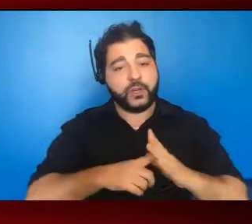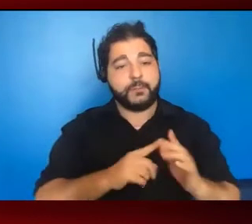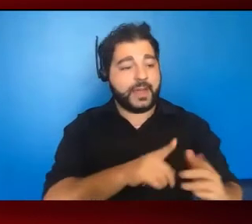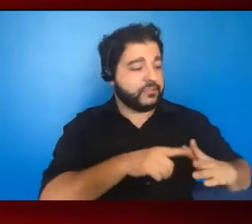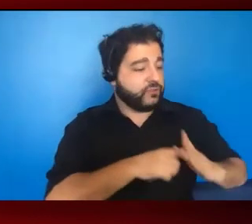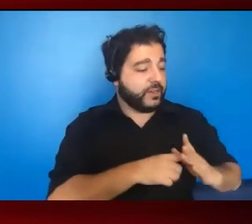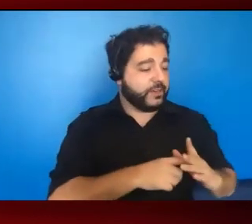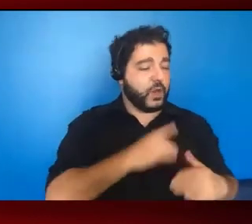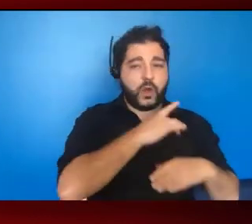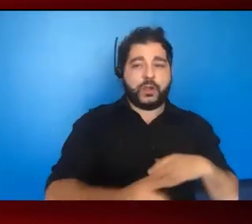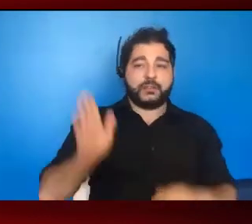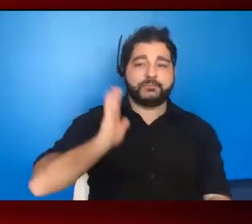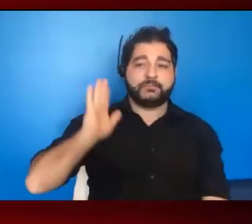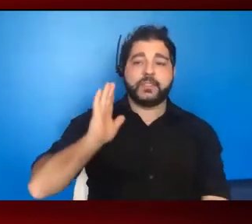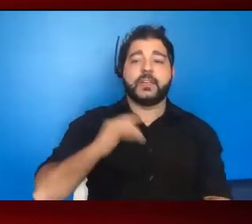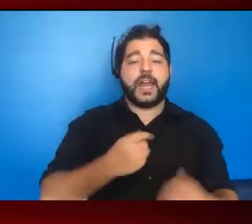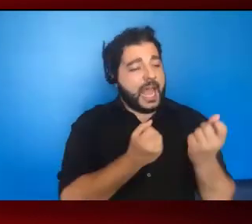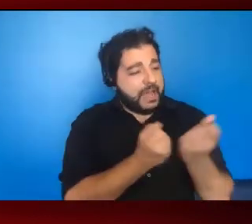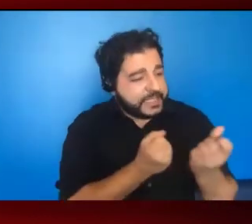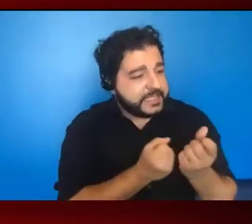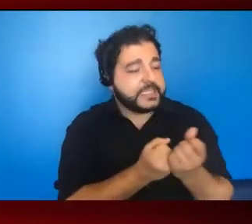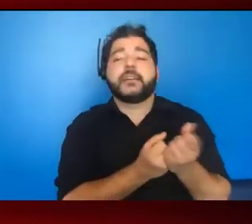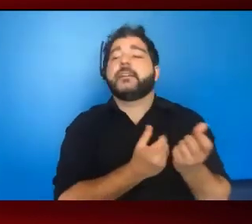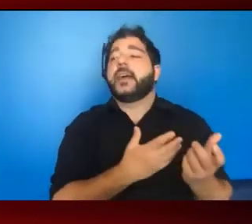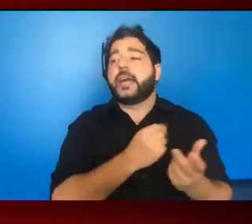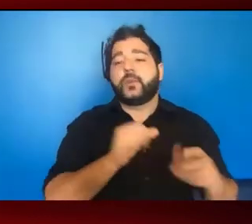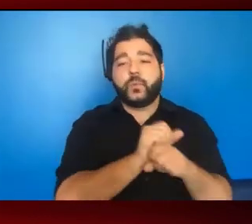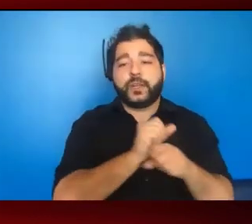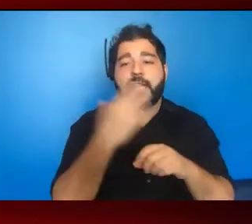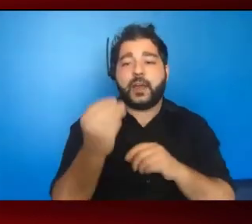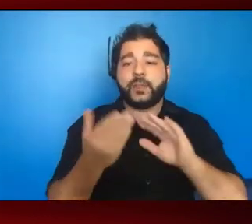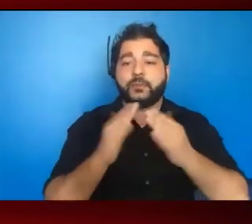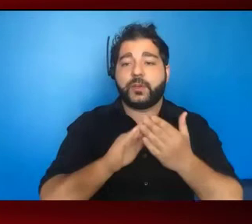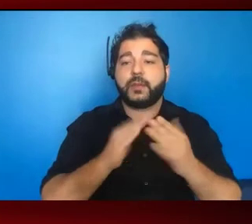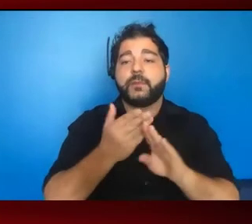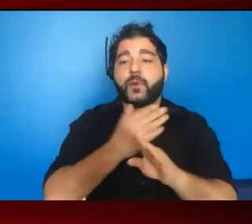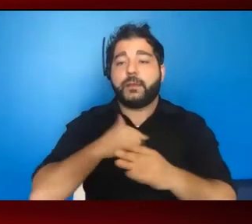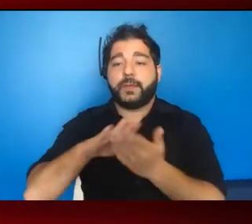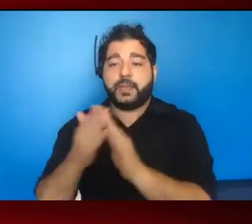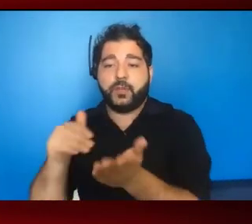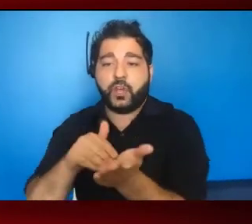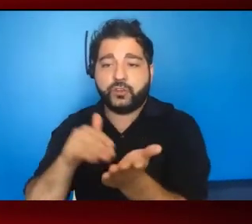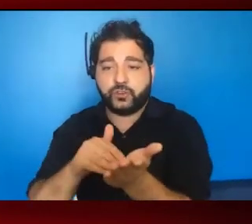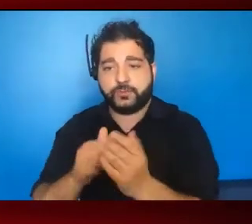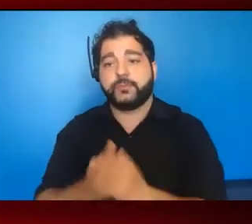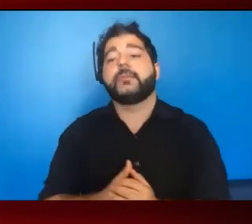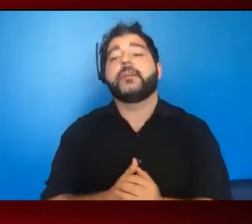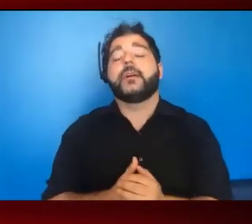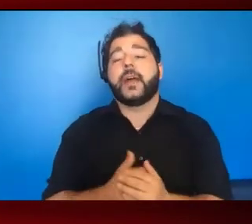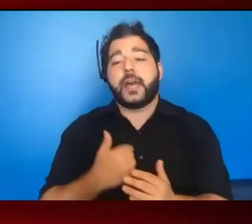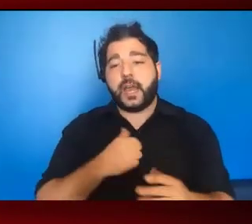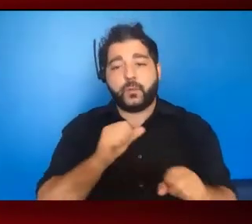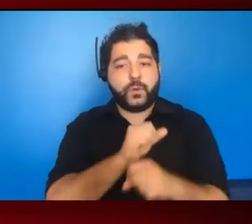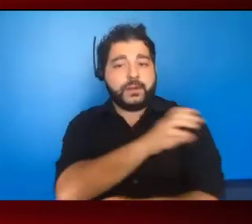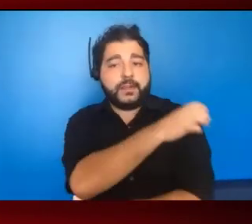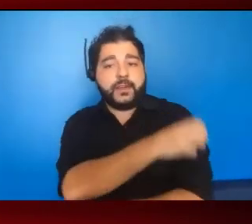the early days in advocacy and working in the community before I was a physician. And, you I worked in clinical